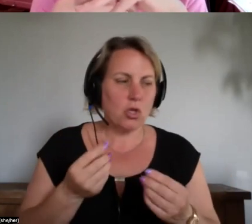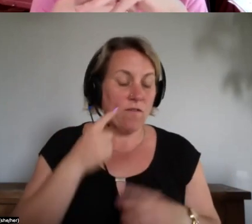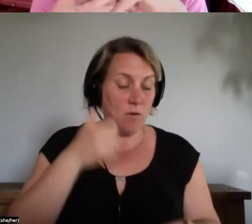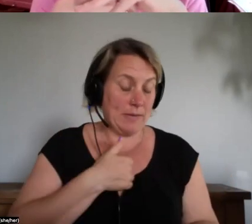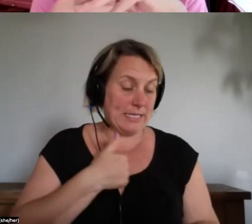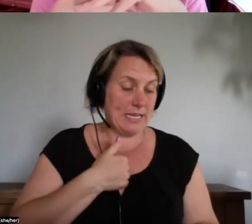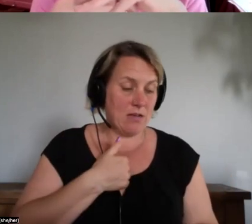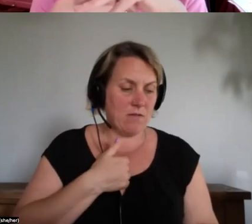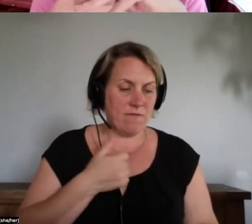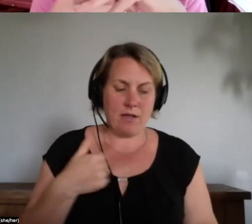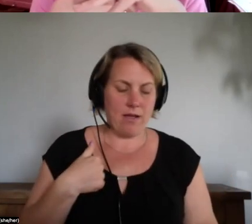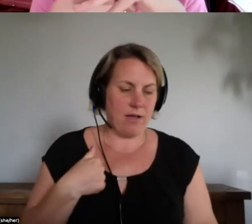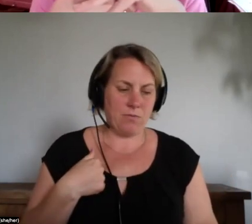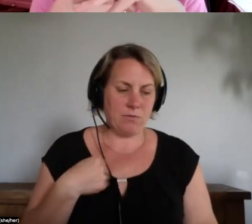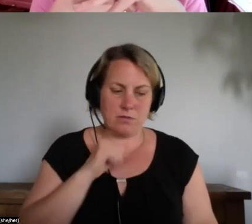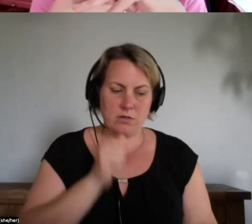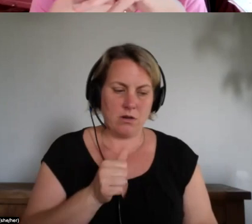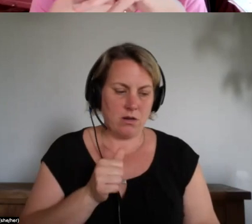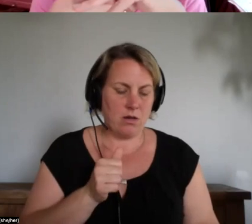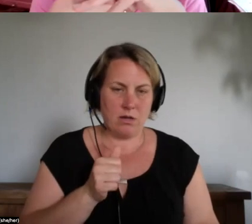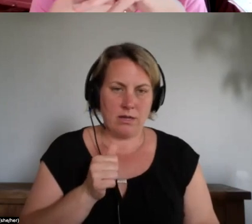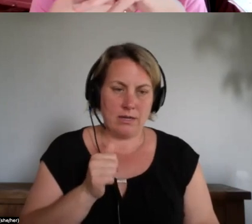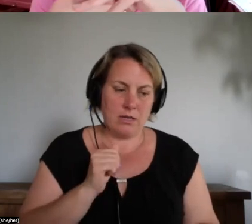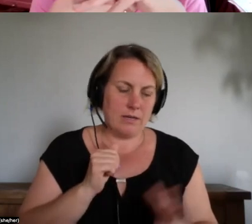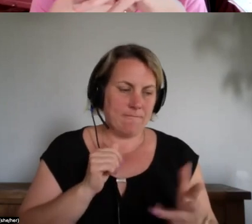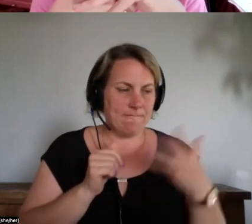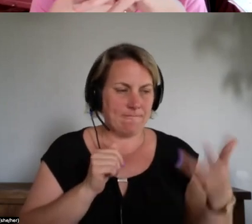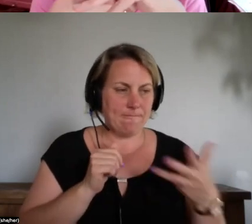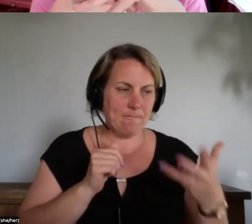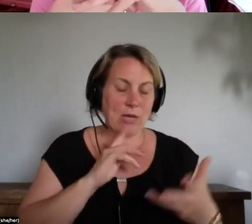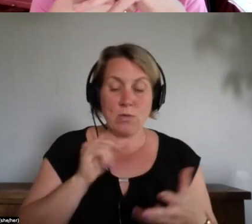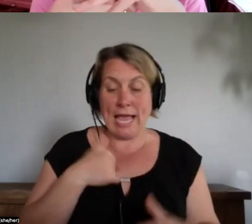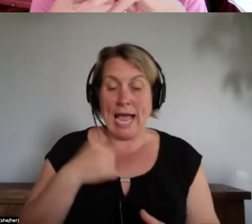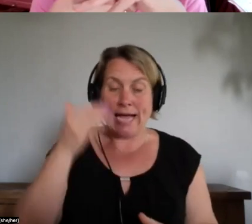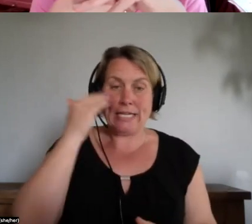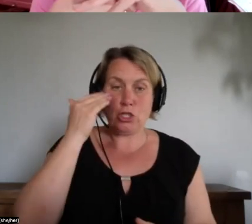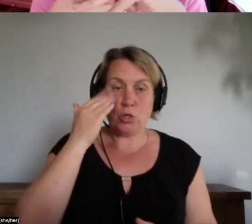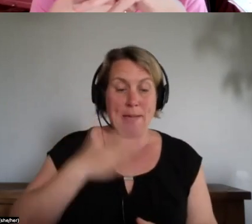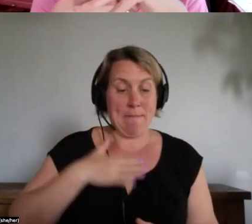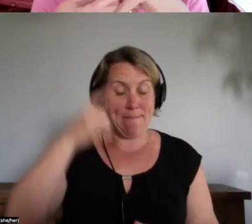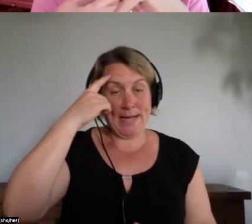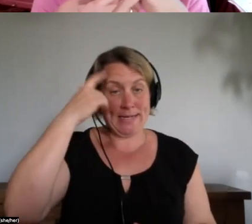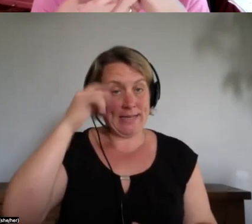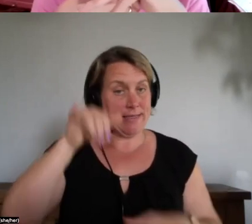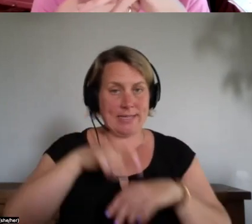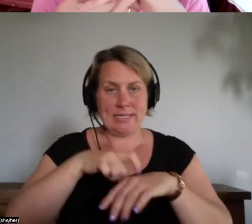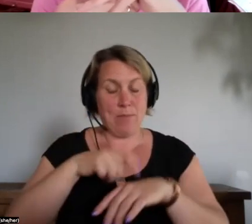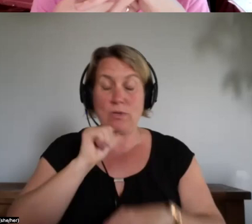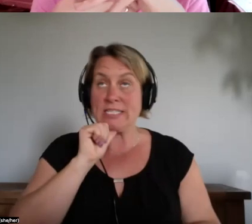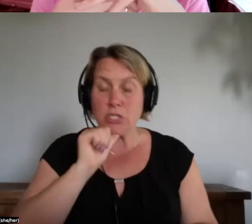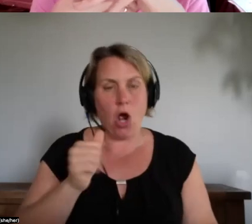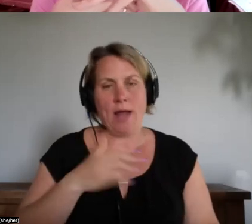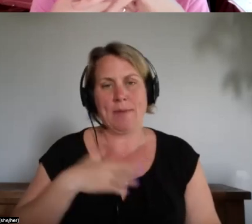i knew my mind wasn't my best friend so